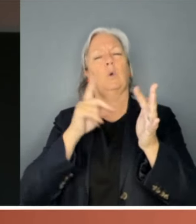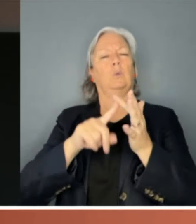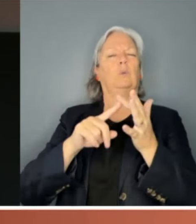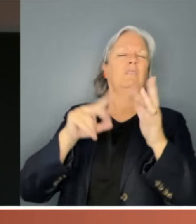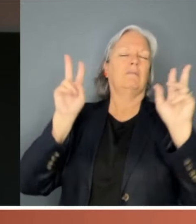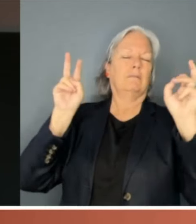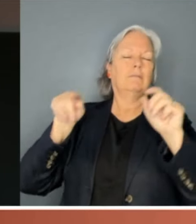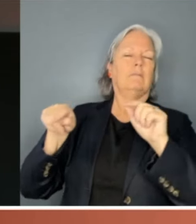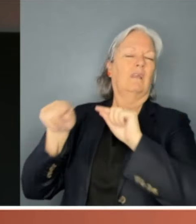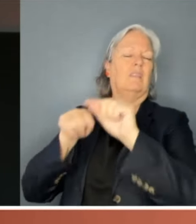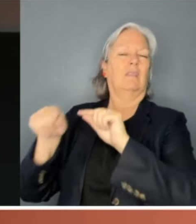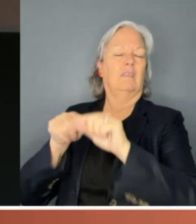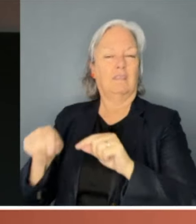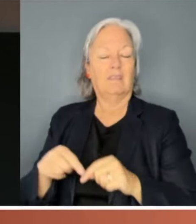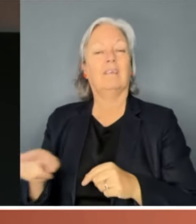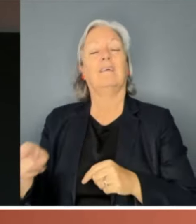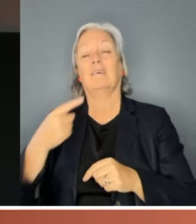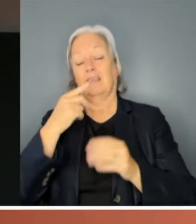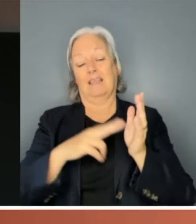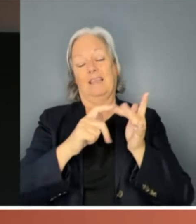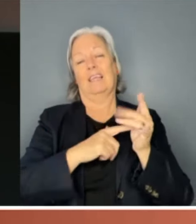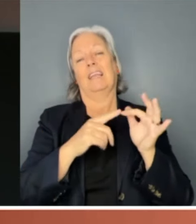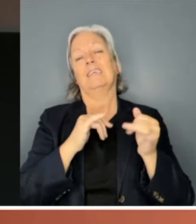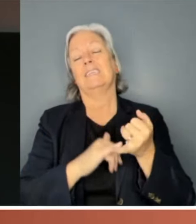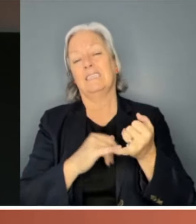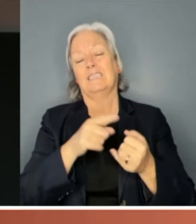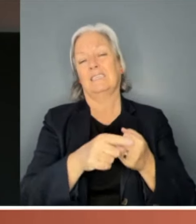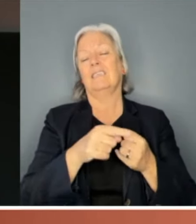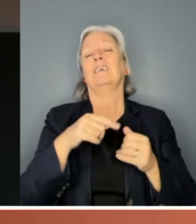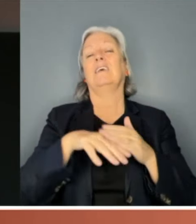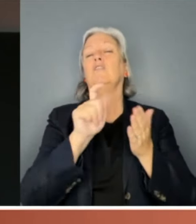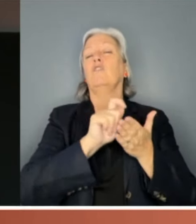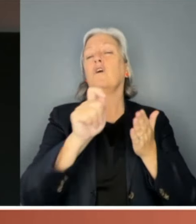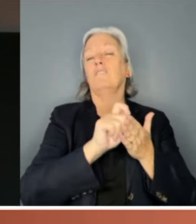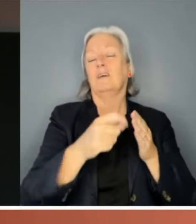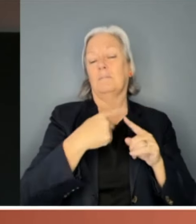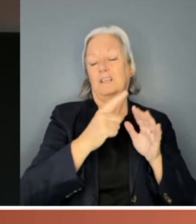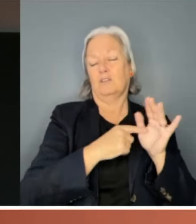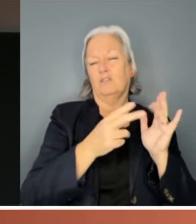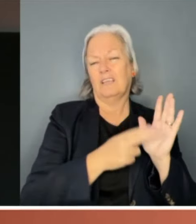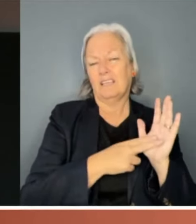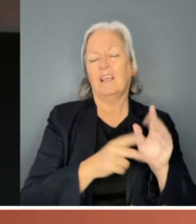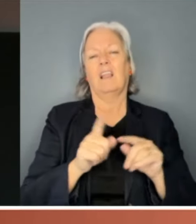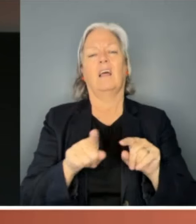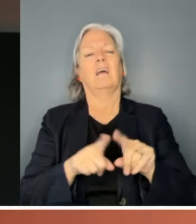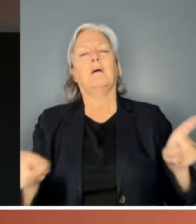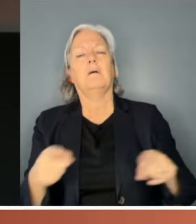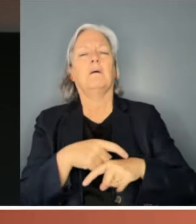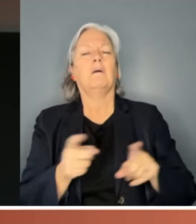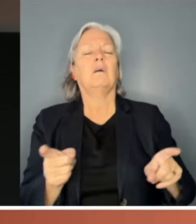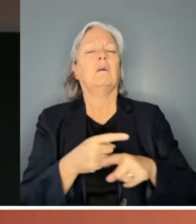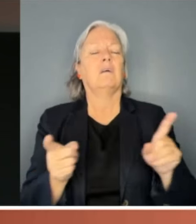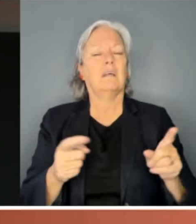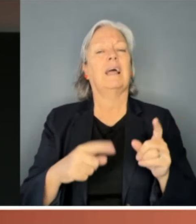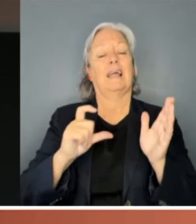Hoosa had sat Nicholas in the office of her colleague, Jason Clare, and crossed and uncrossed her legs several times while Clare sat on